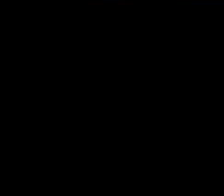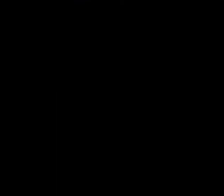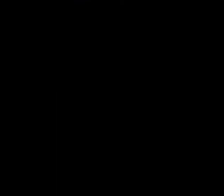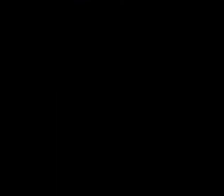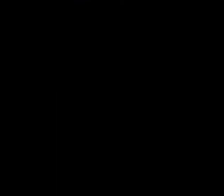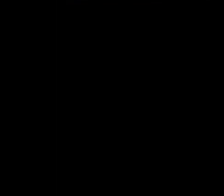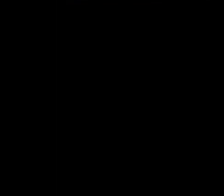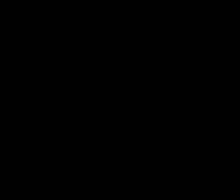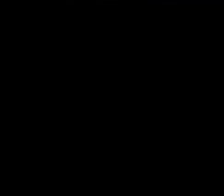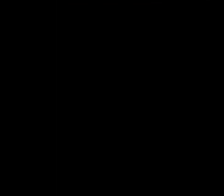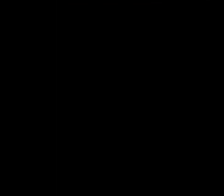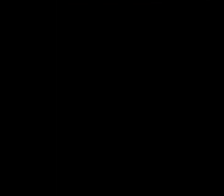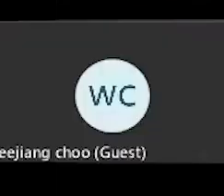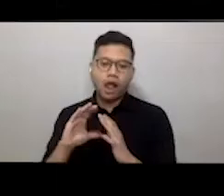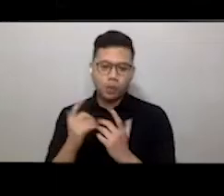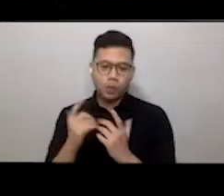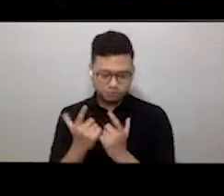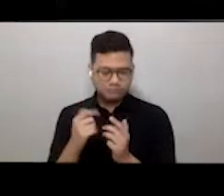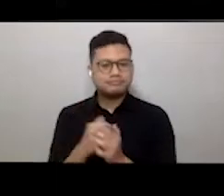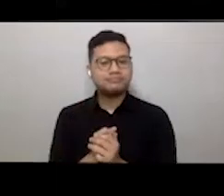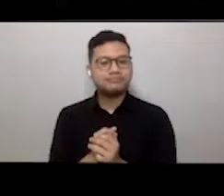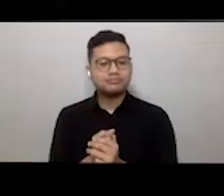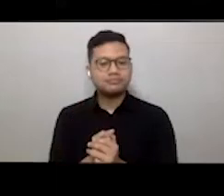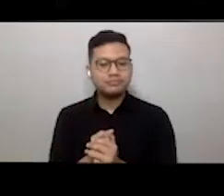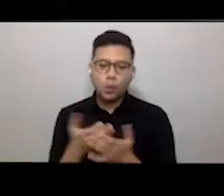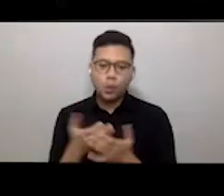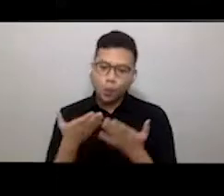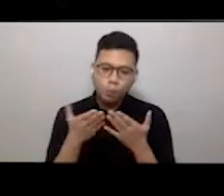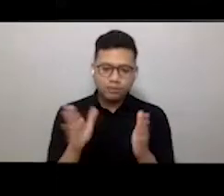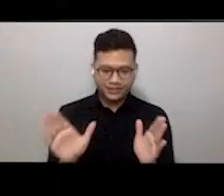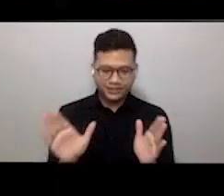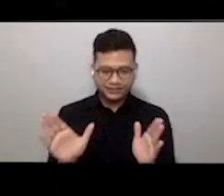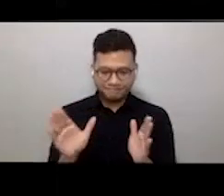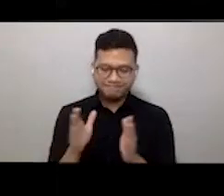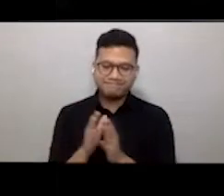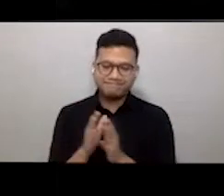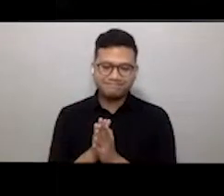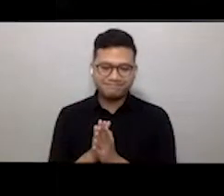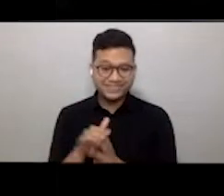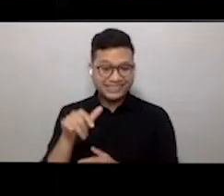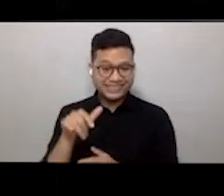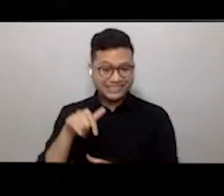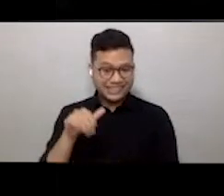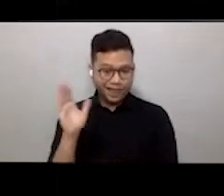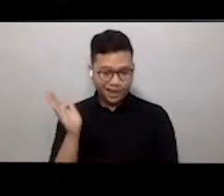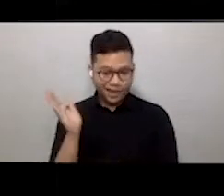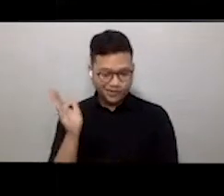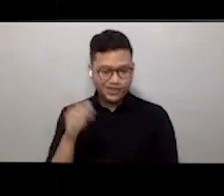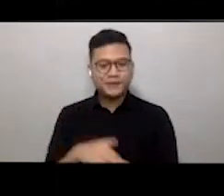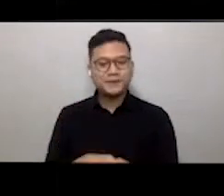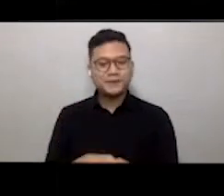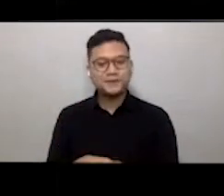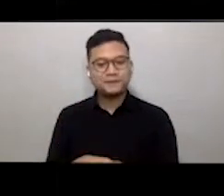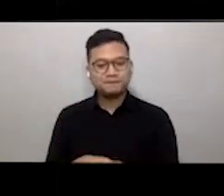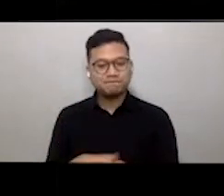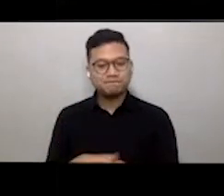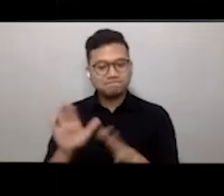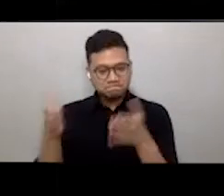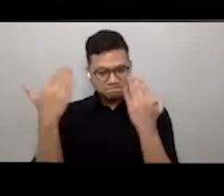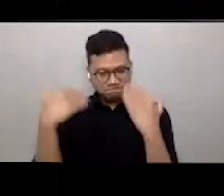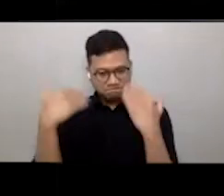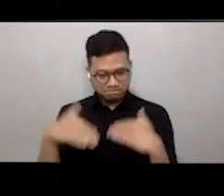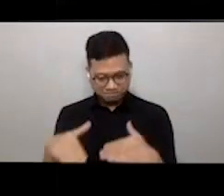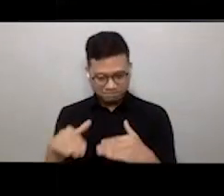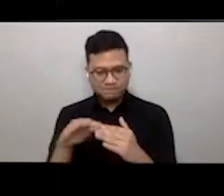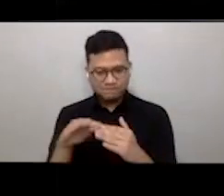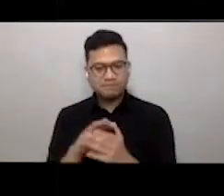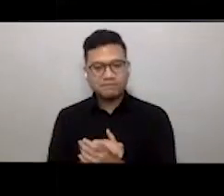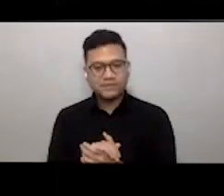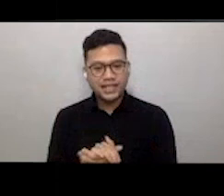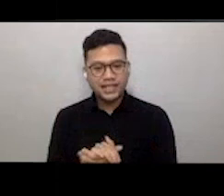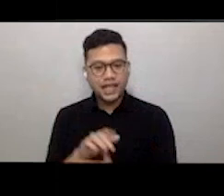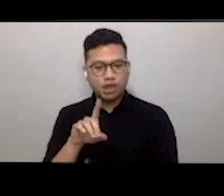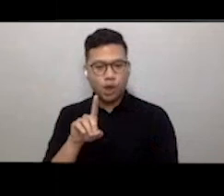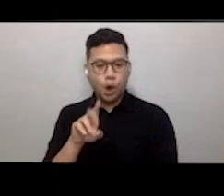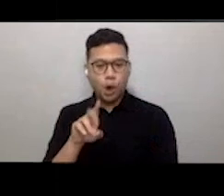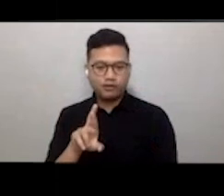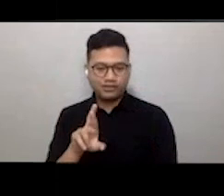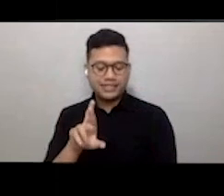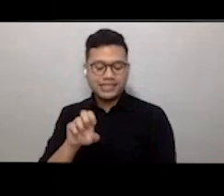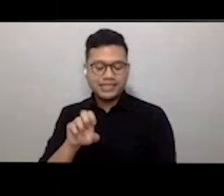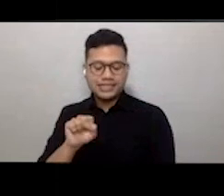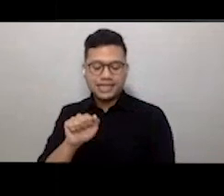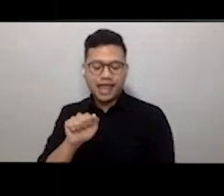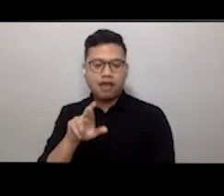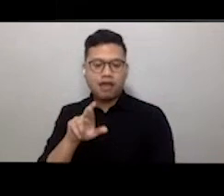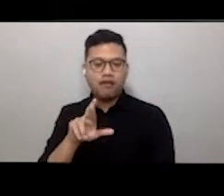welcome and open up this Knowledge is Great Lecture. Following that, Dr. Sarah